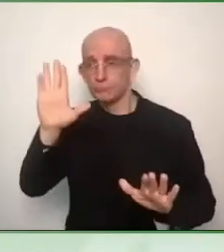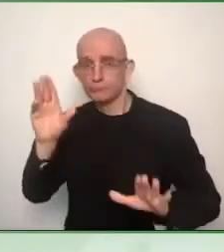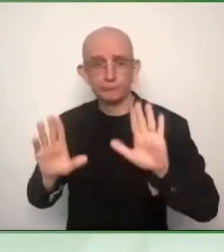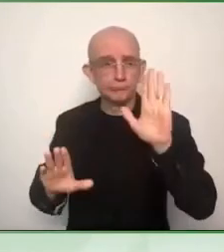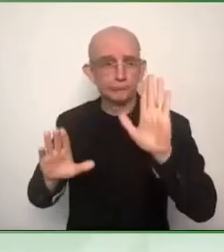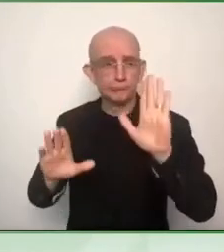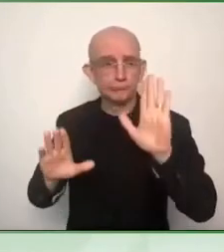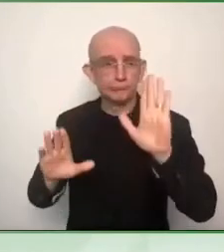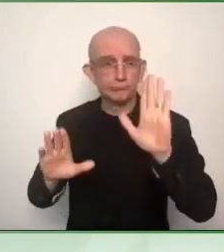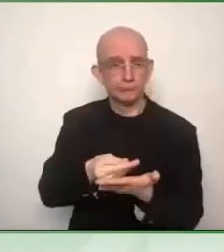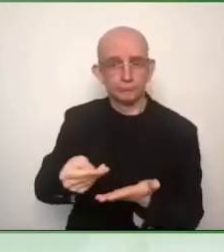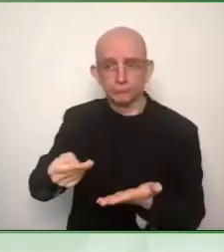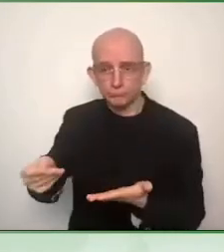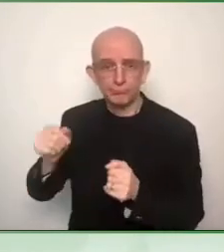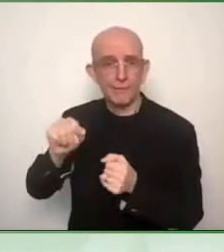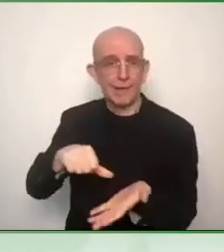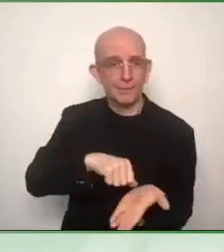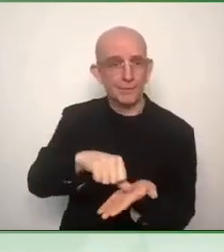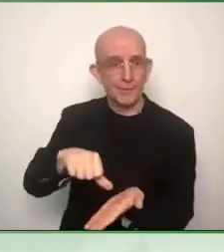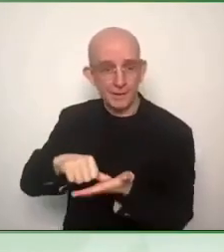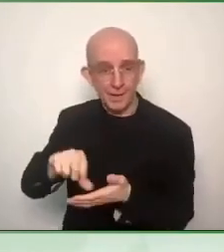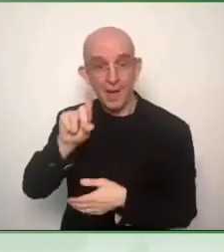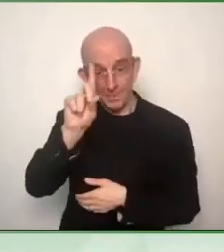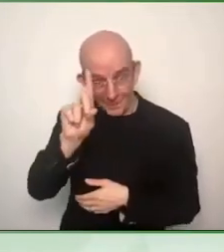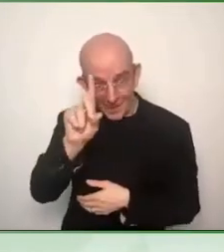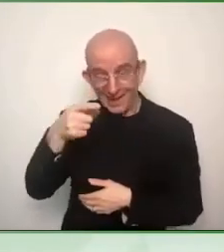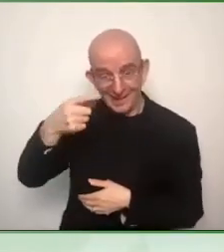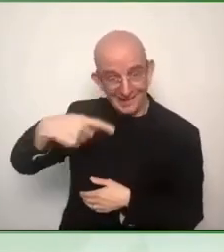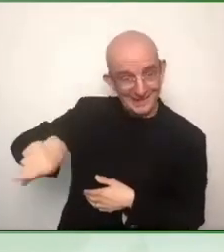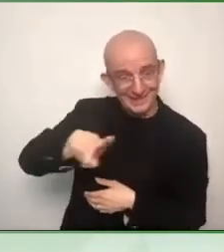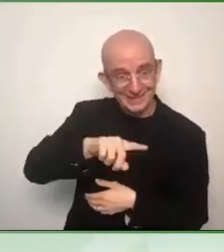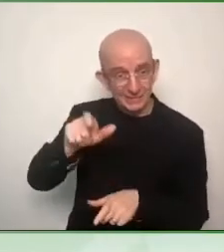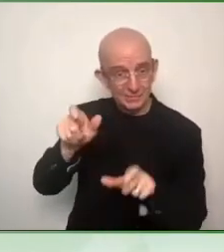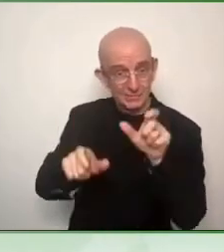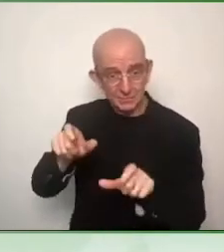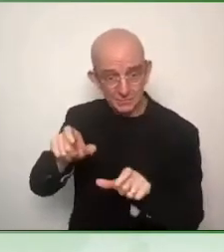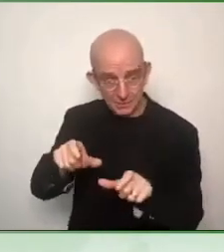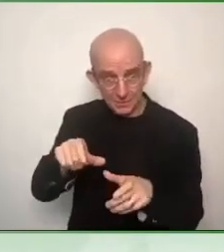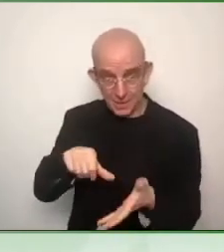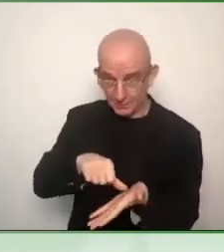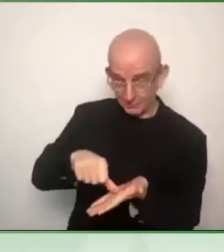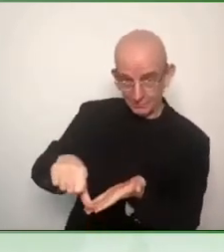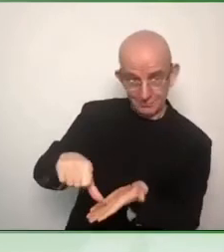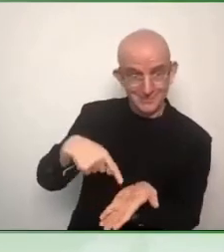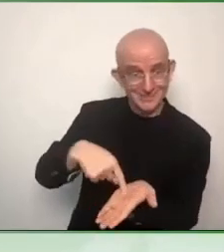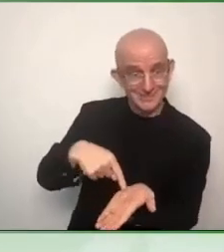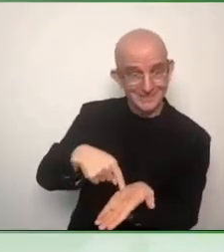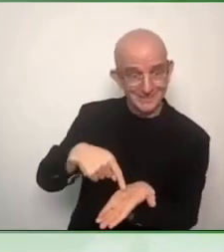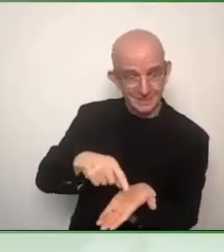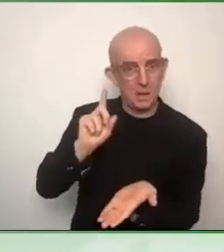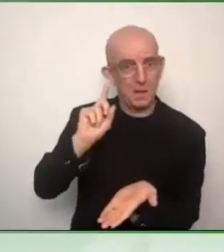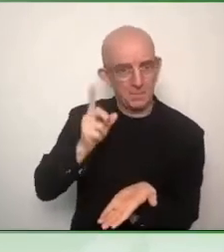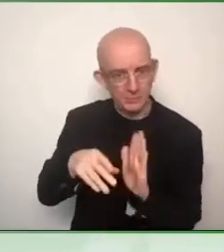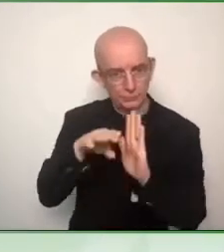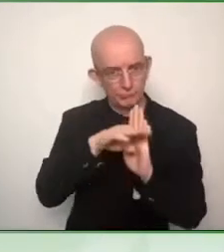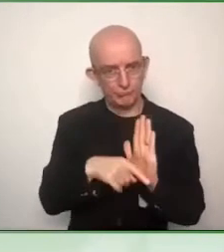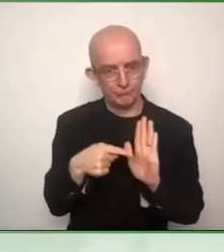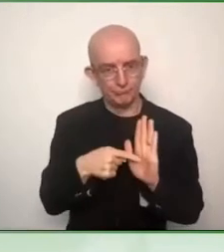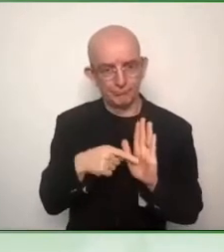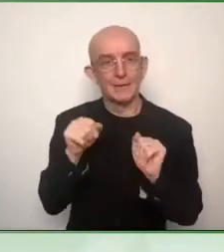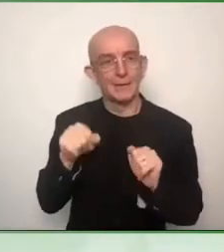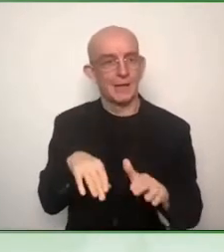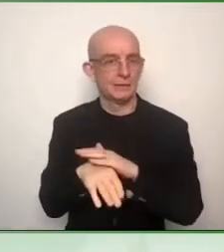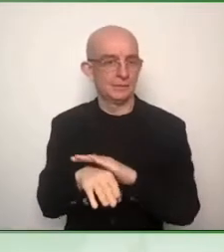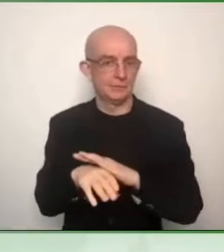Maybe you elaborate a little on this process. And the other one is what is accessibility? How is that defined? Okay.